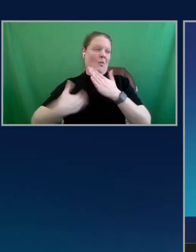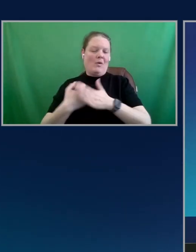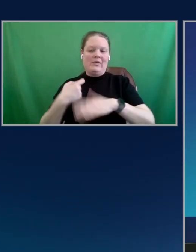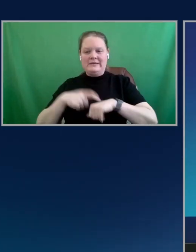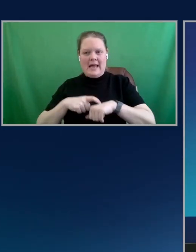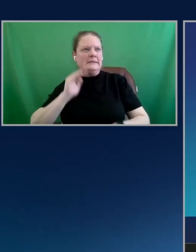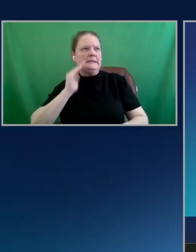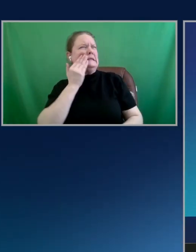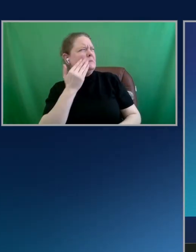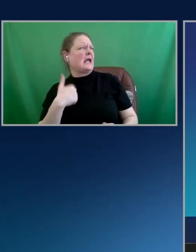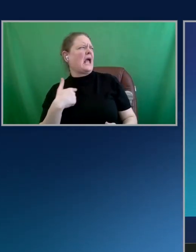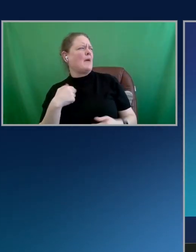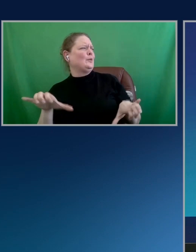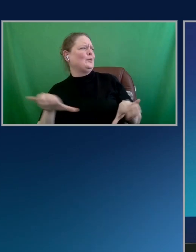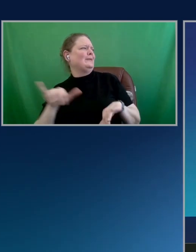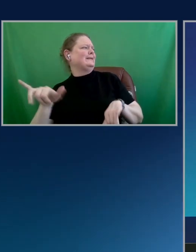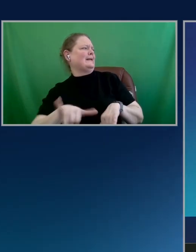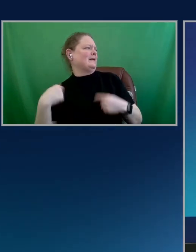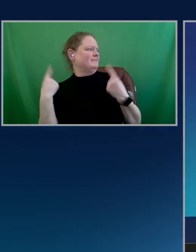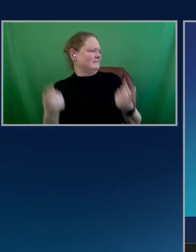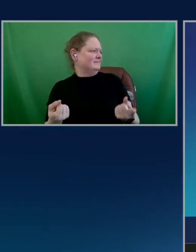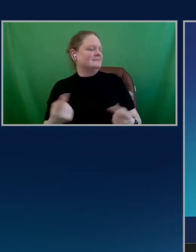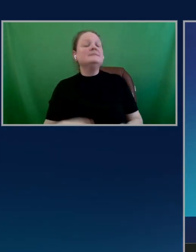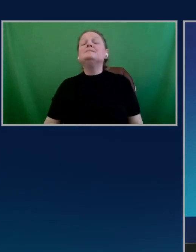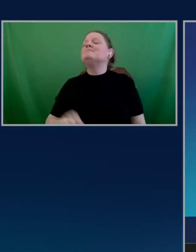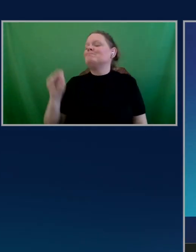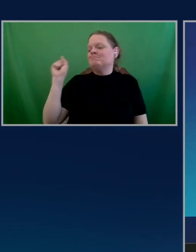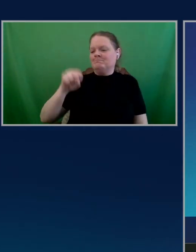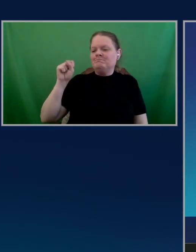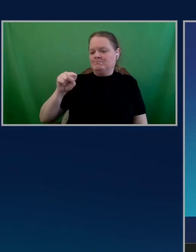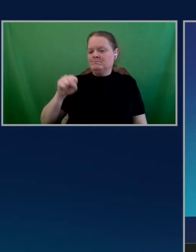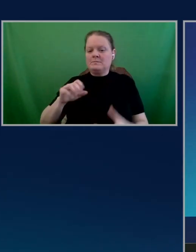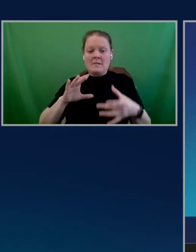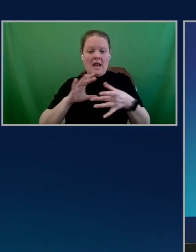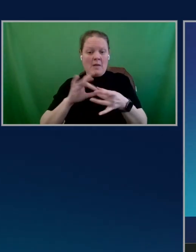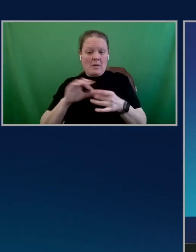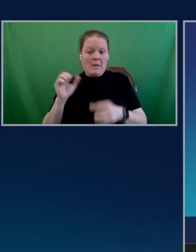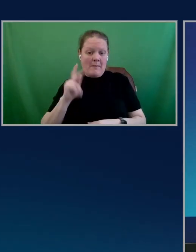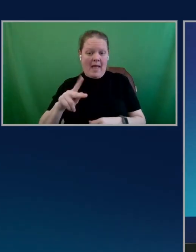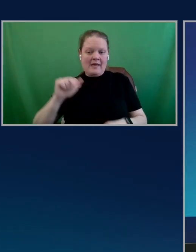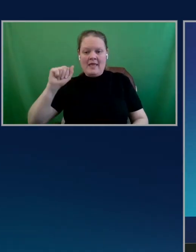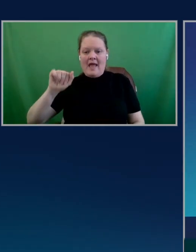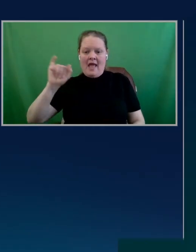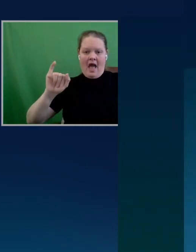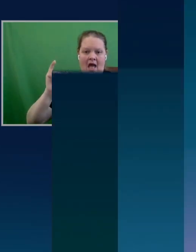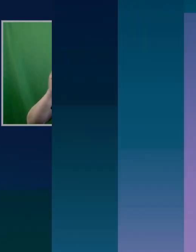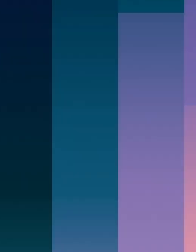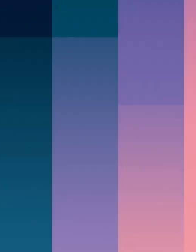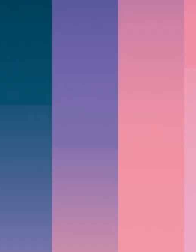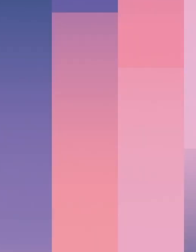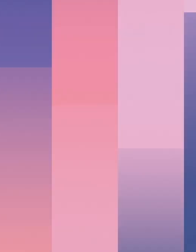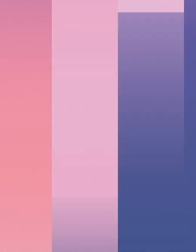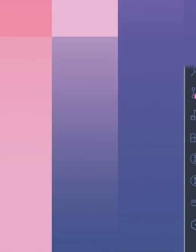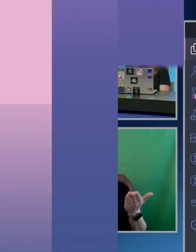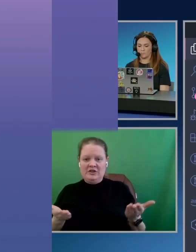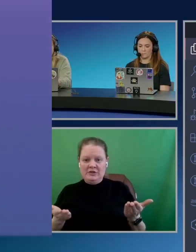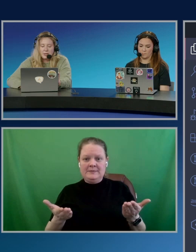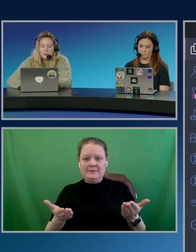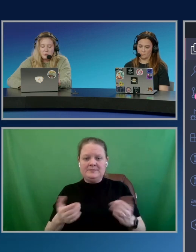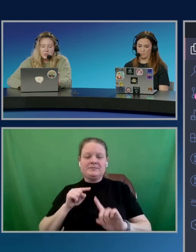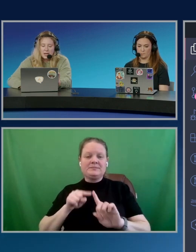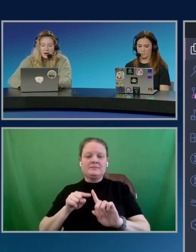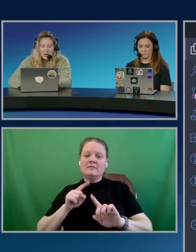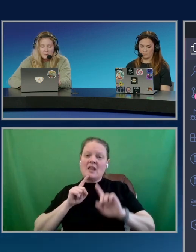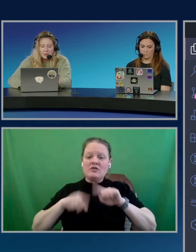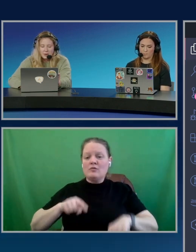Yeah, yeah, yeah, yeah. So I'm going to comment back in this AI conversation here. And this is that React component that's